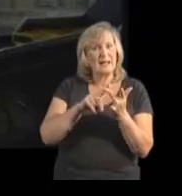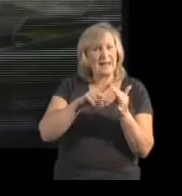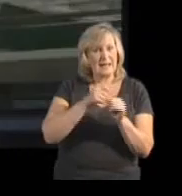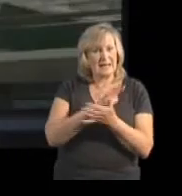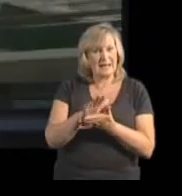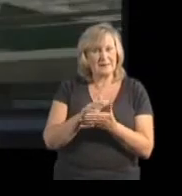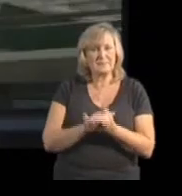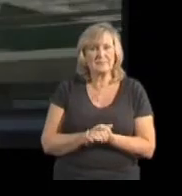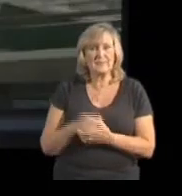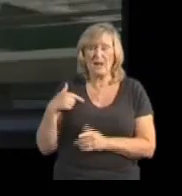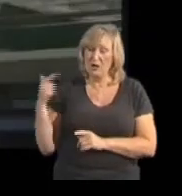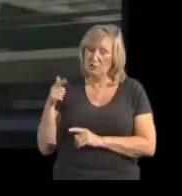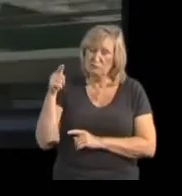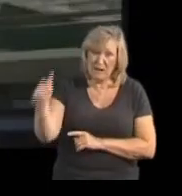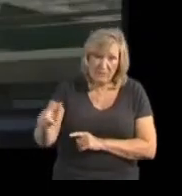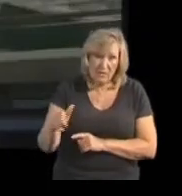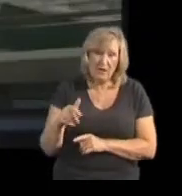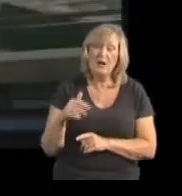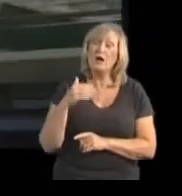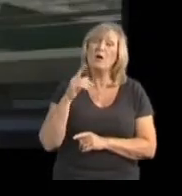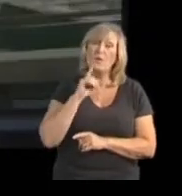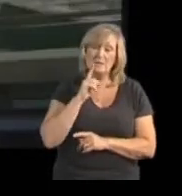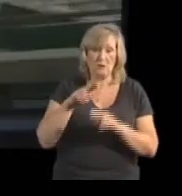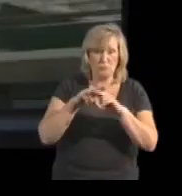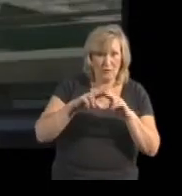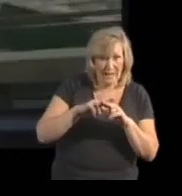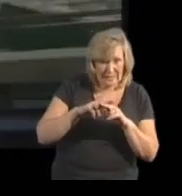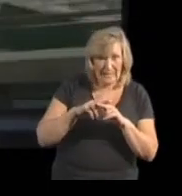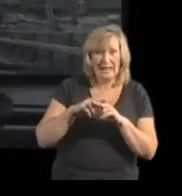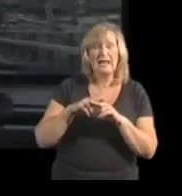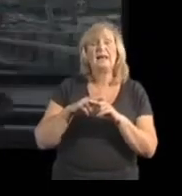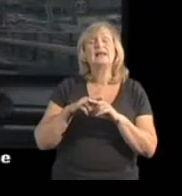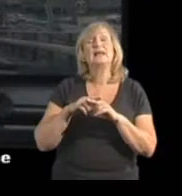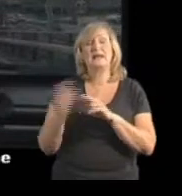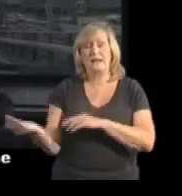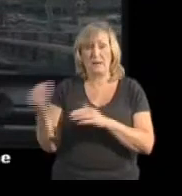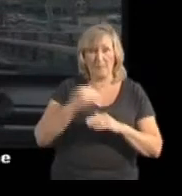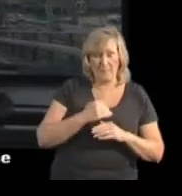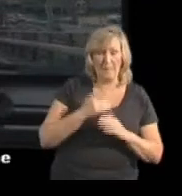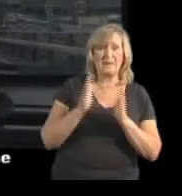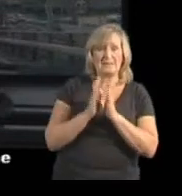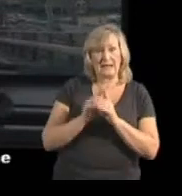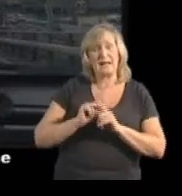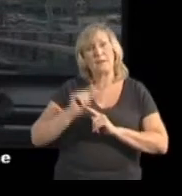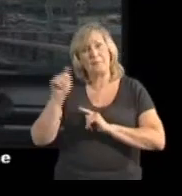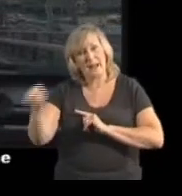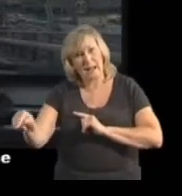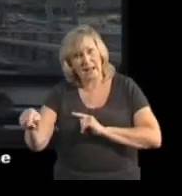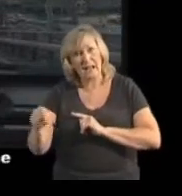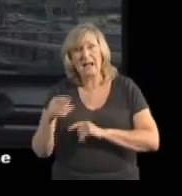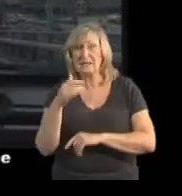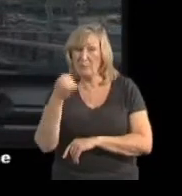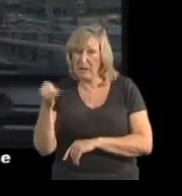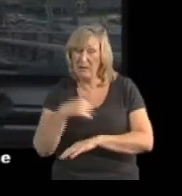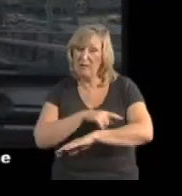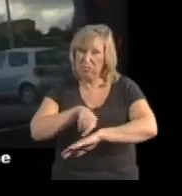I travel down there every Friday and Sunday. It took hours sometimes to